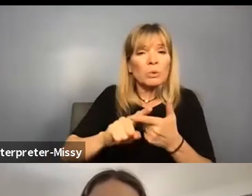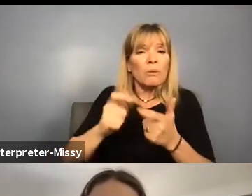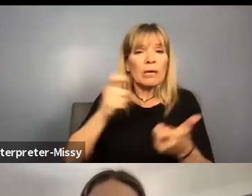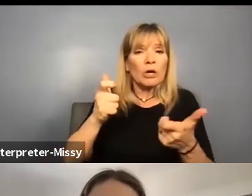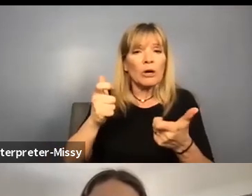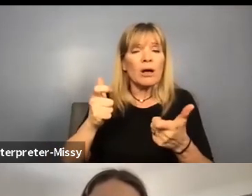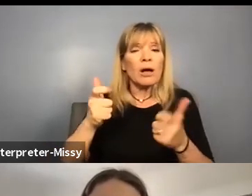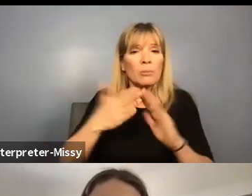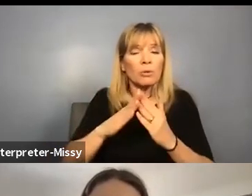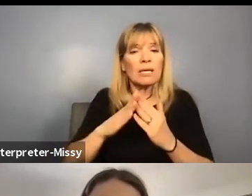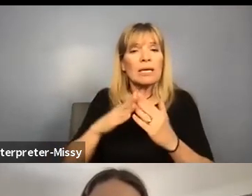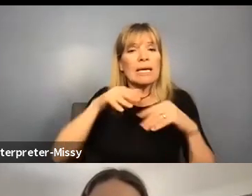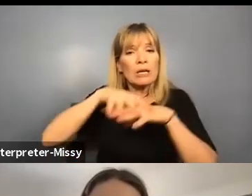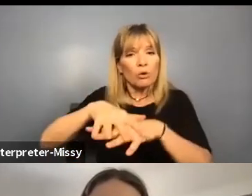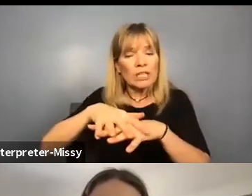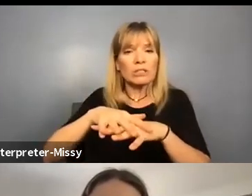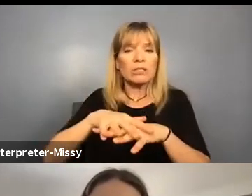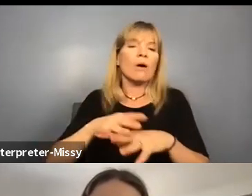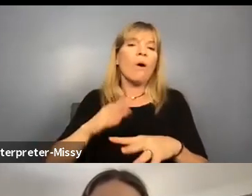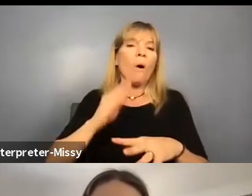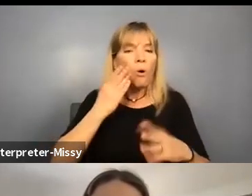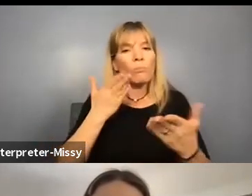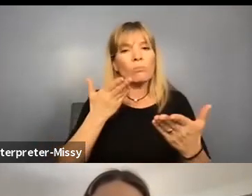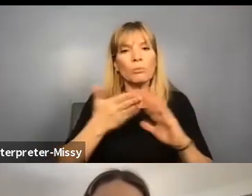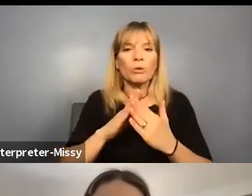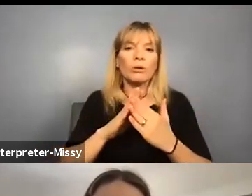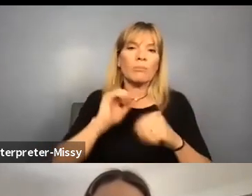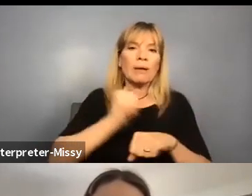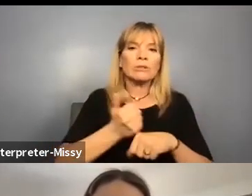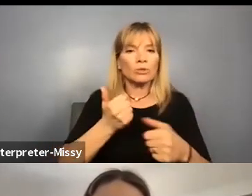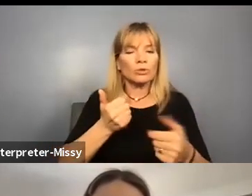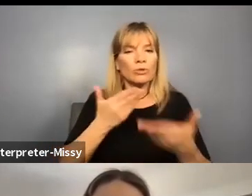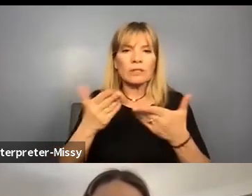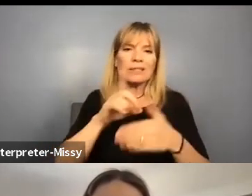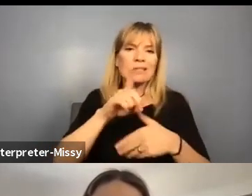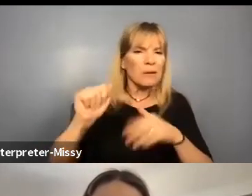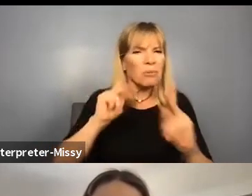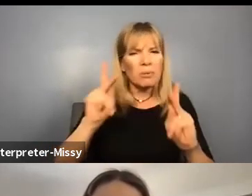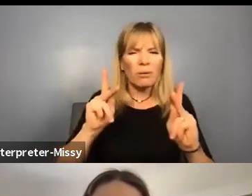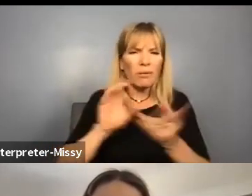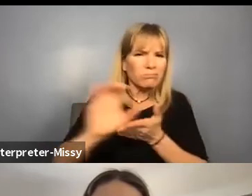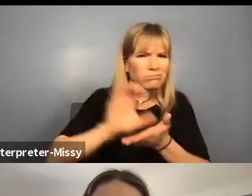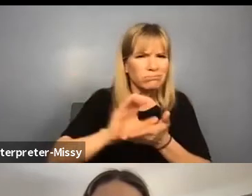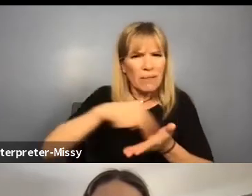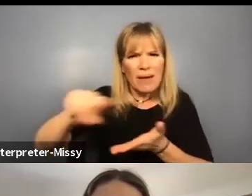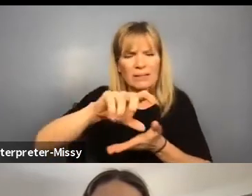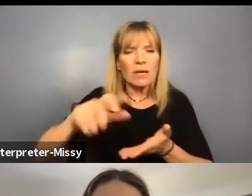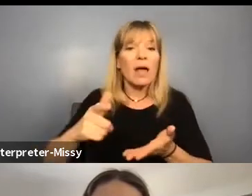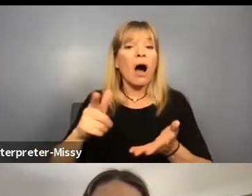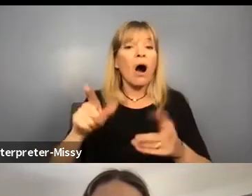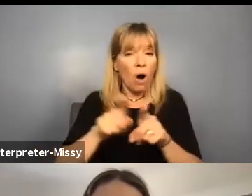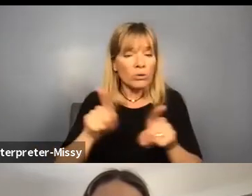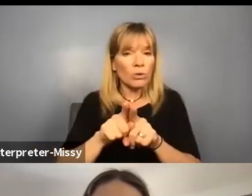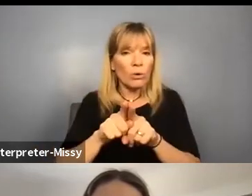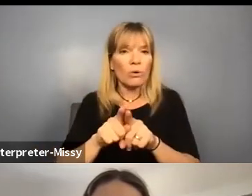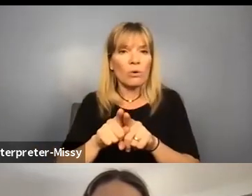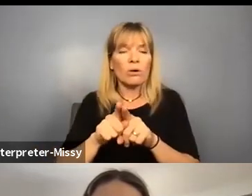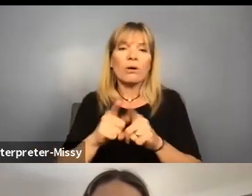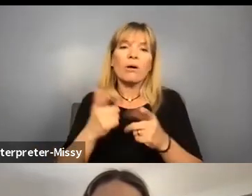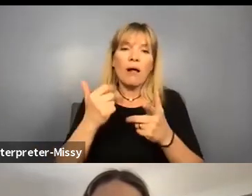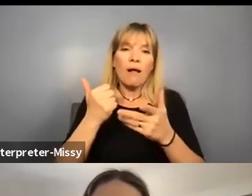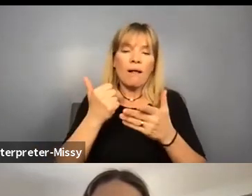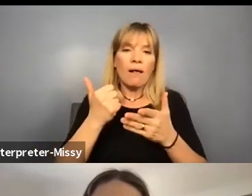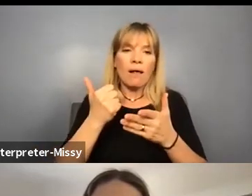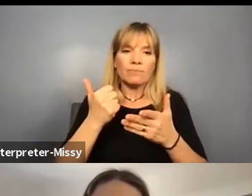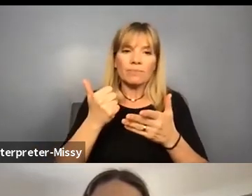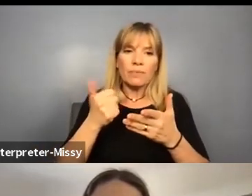integration, home and community-based services and self-direction of disabled people, as well as lifting up this particular